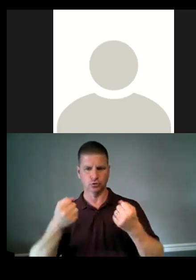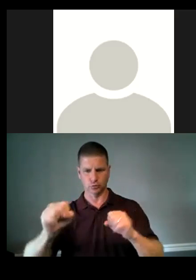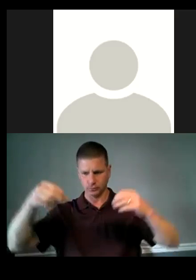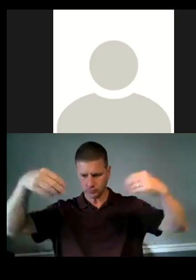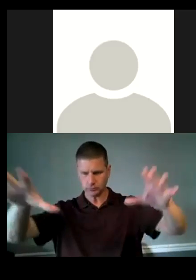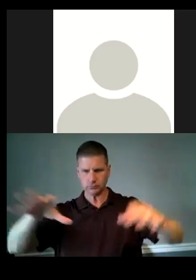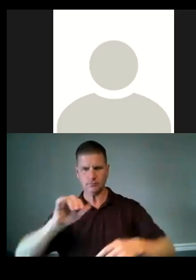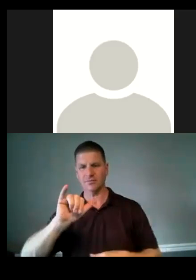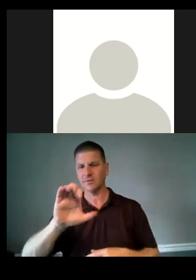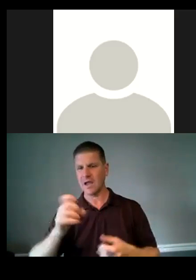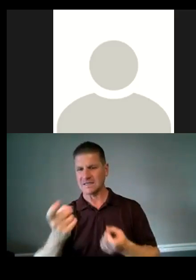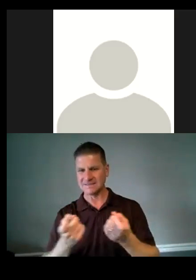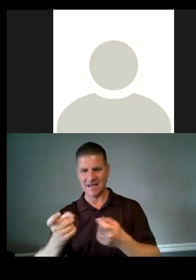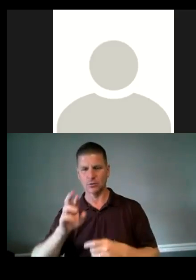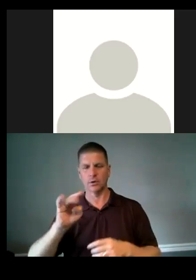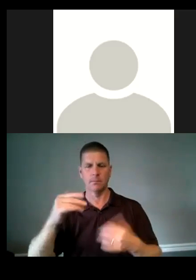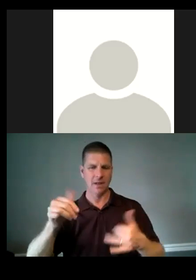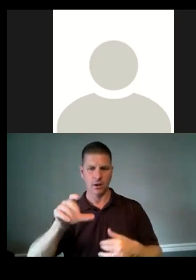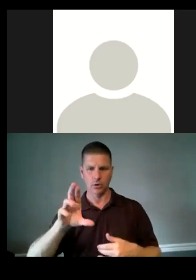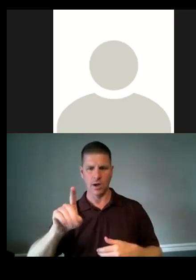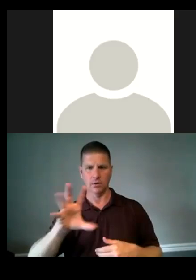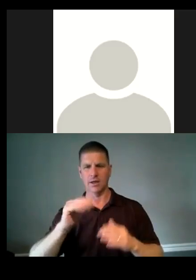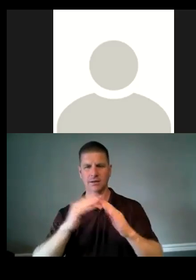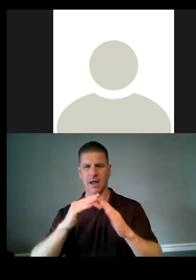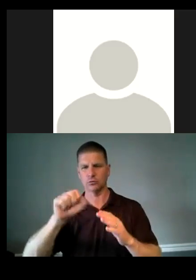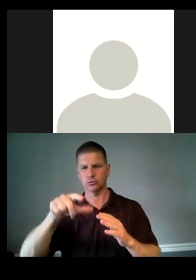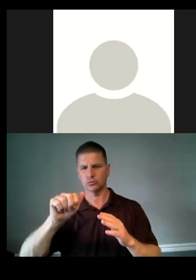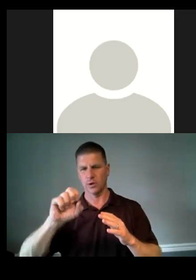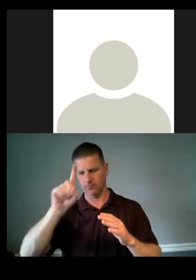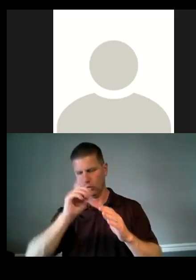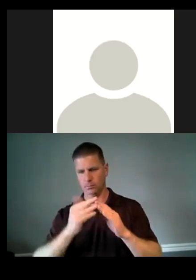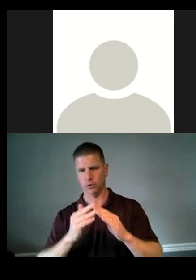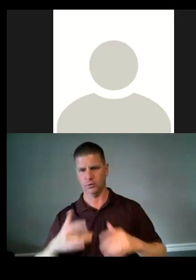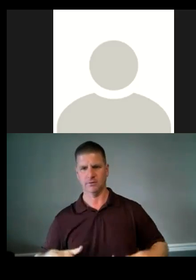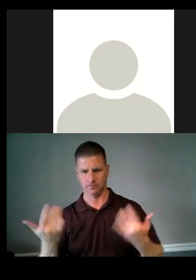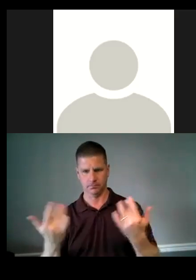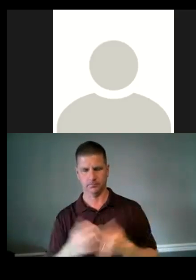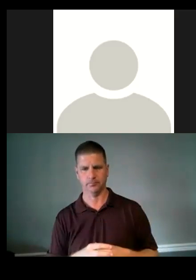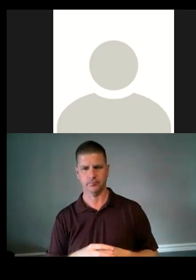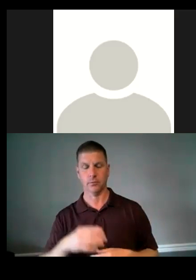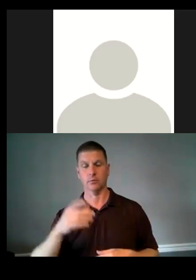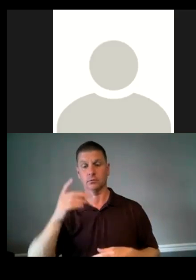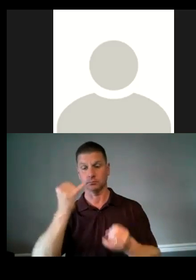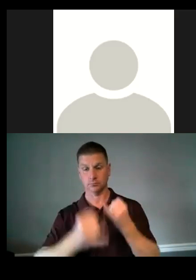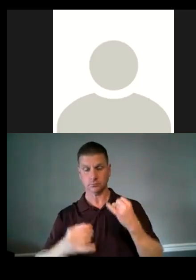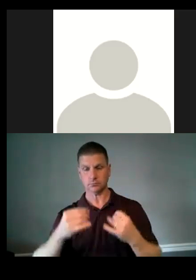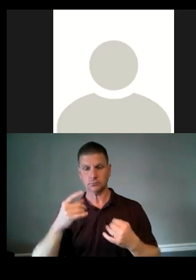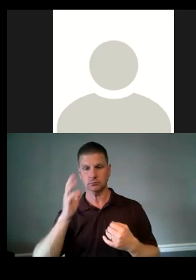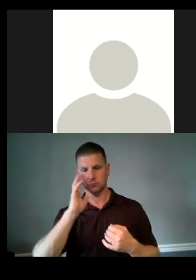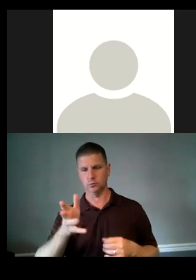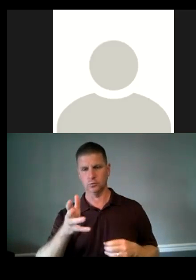an ice skating rink, a playground, and a town square for community events. And then finally, it will